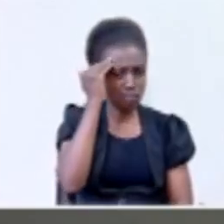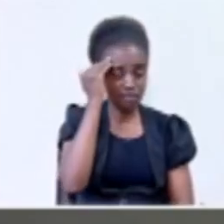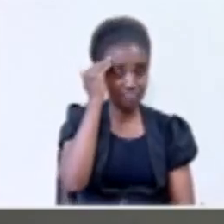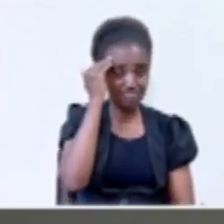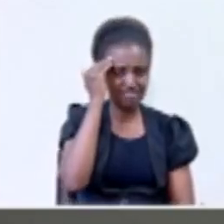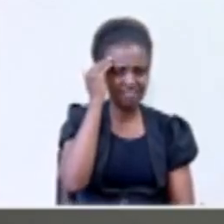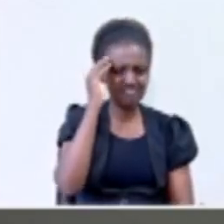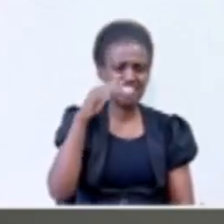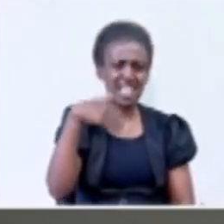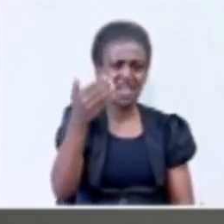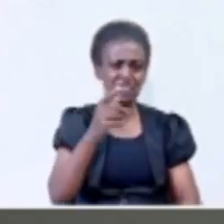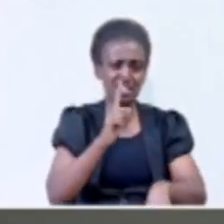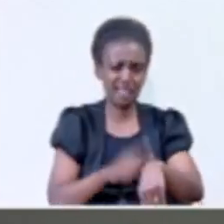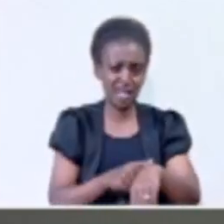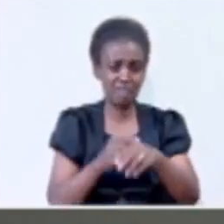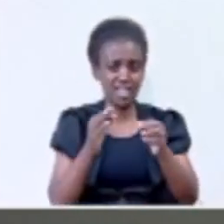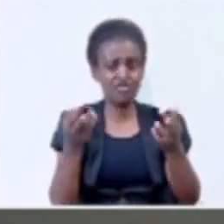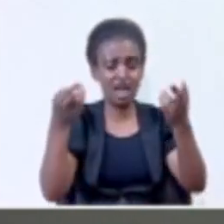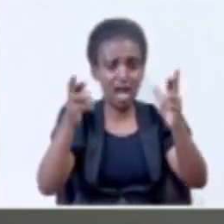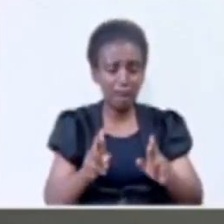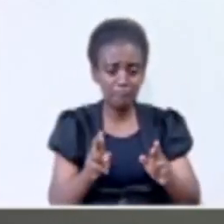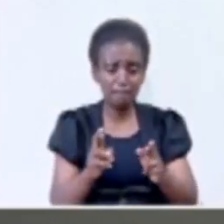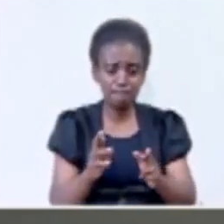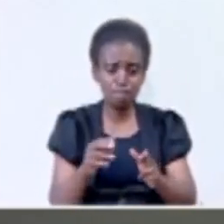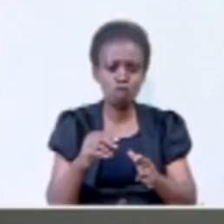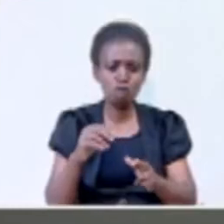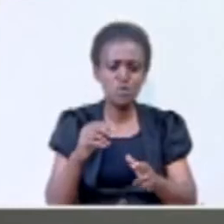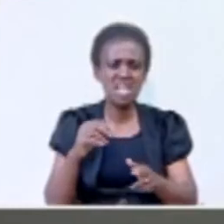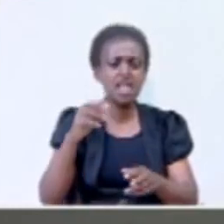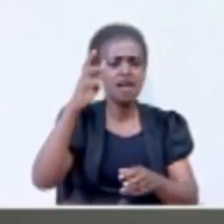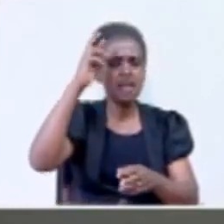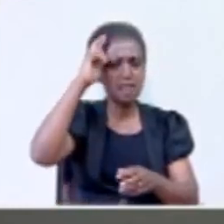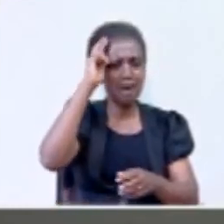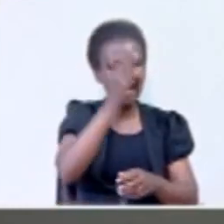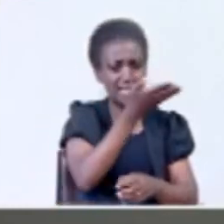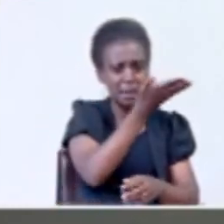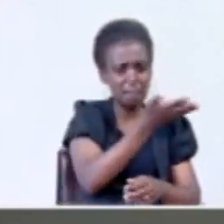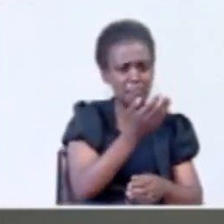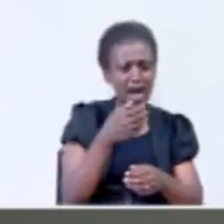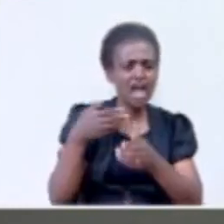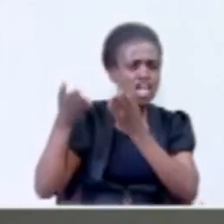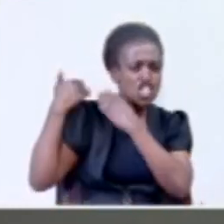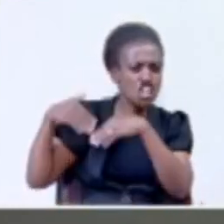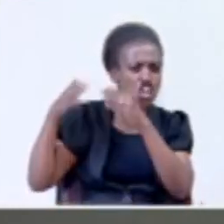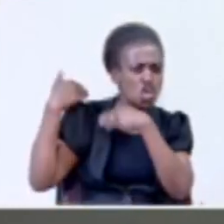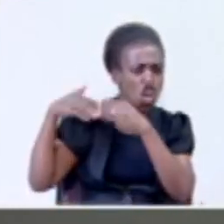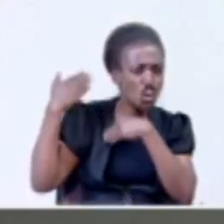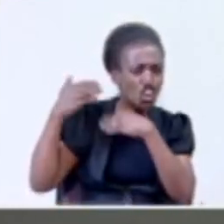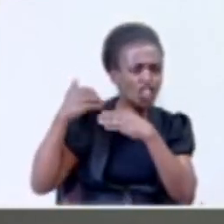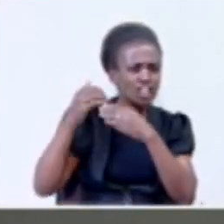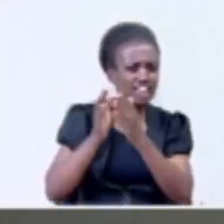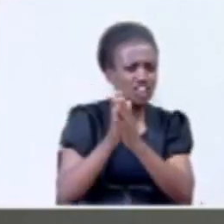Every time this thing happens or comes up reminds me of the long history we have been with the problem.